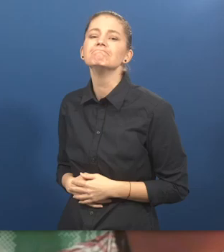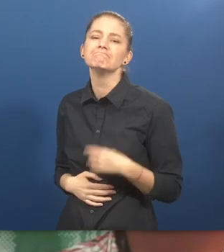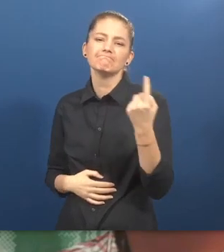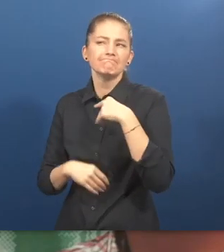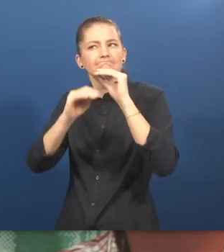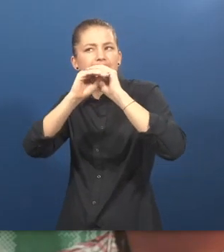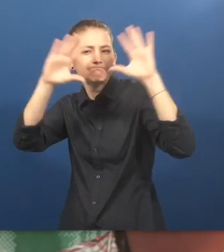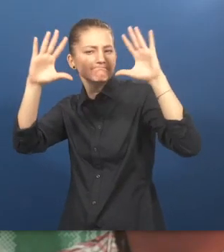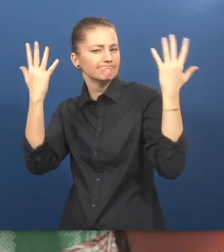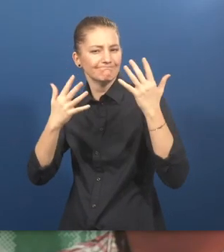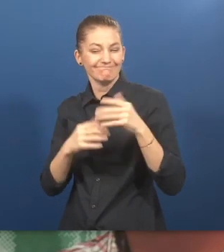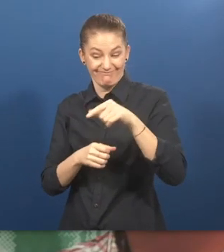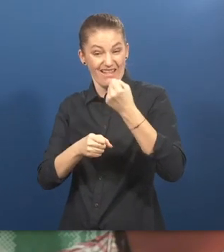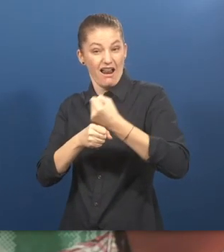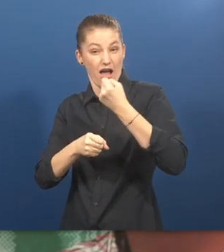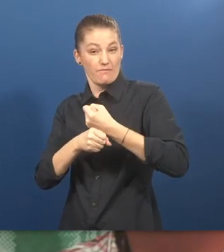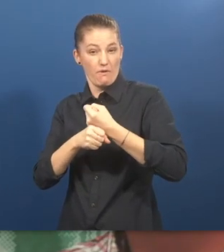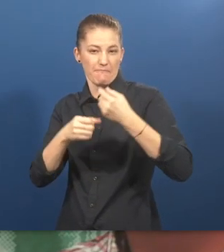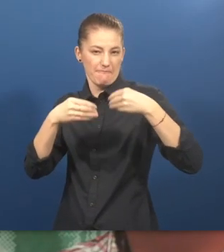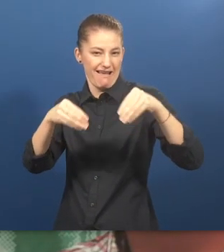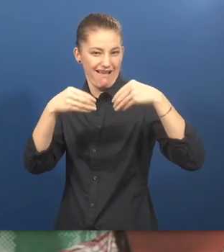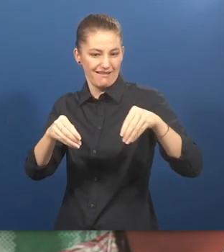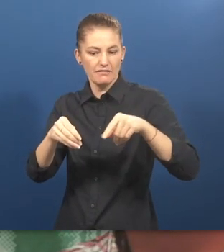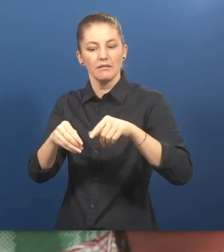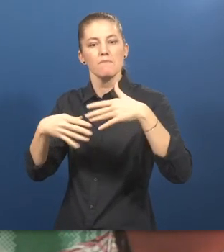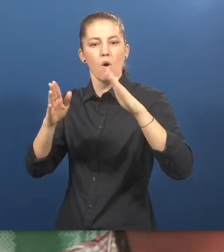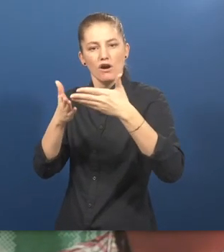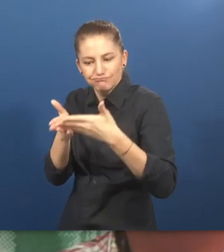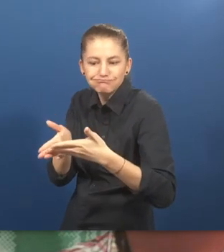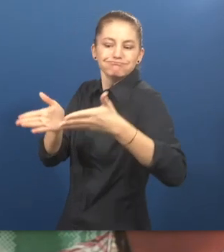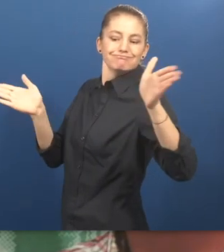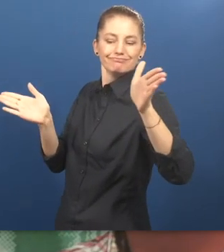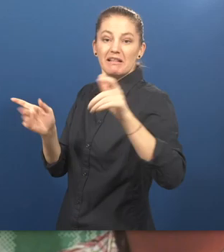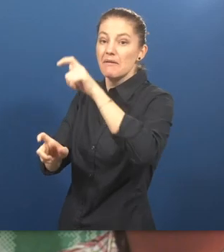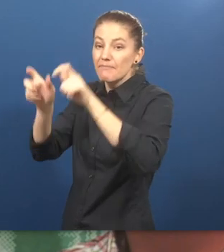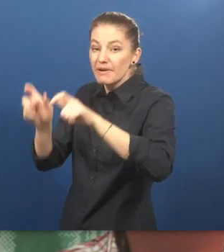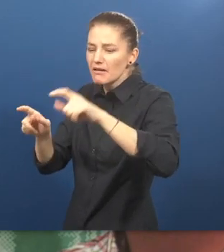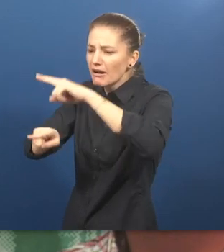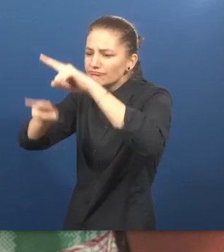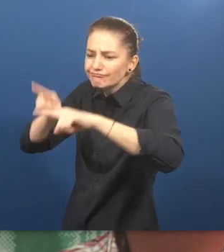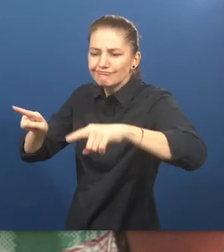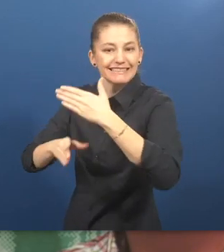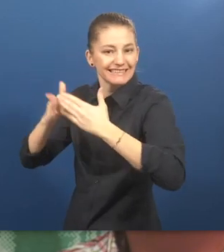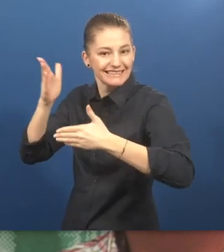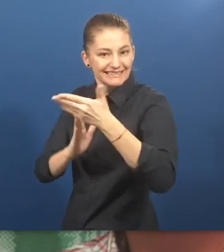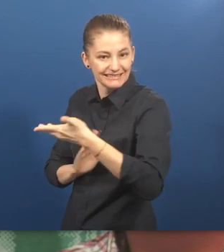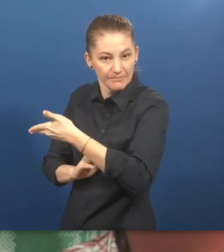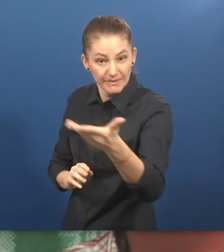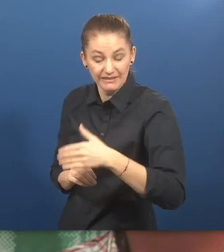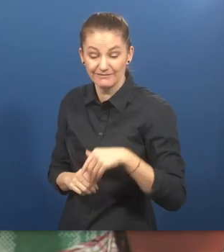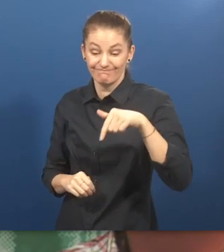We have a vision of a labour market that has room for people with all sorts of special needs.